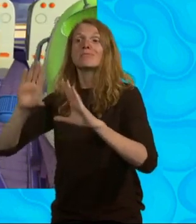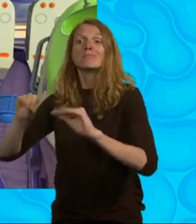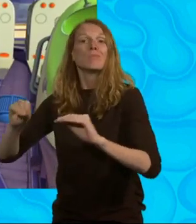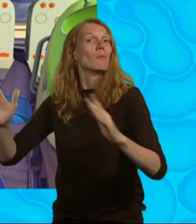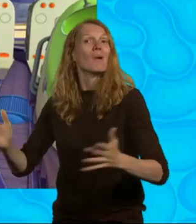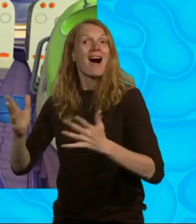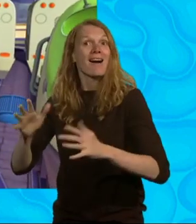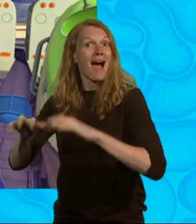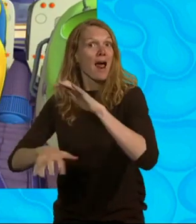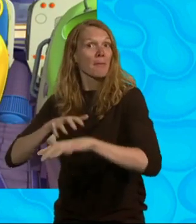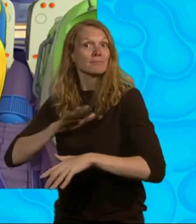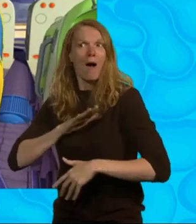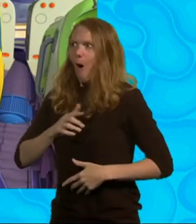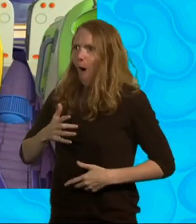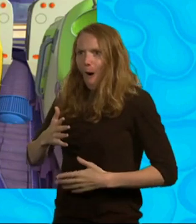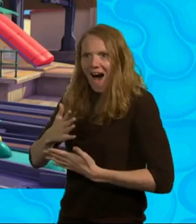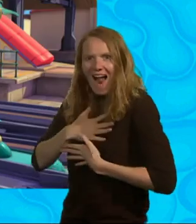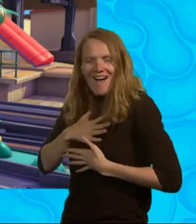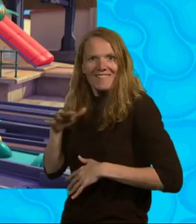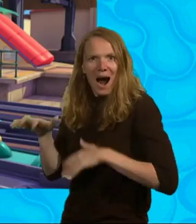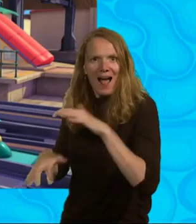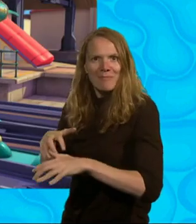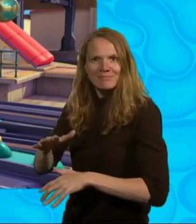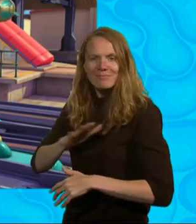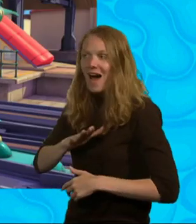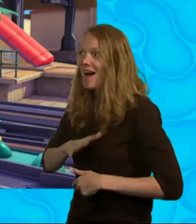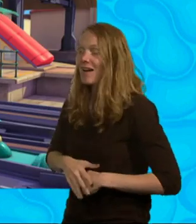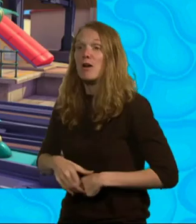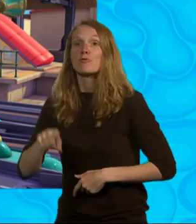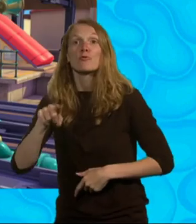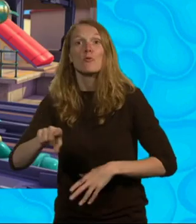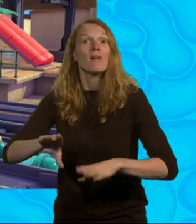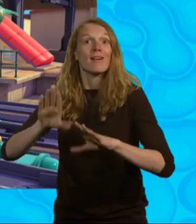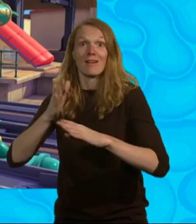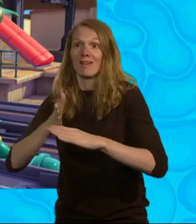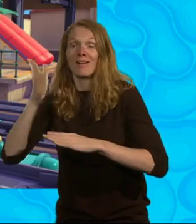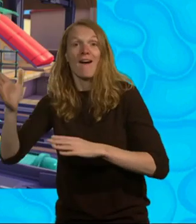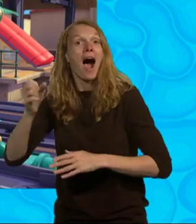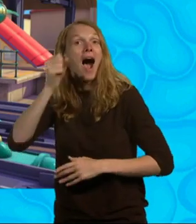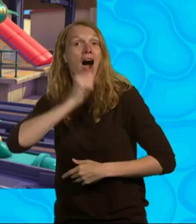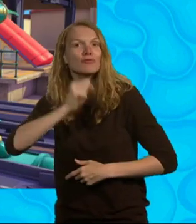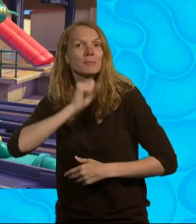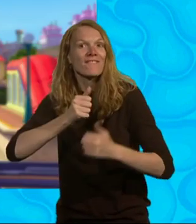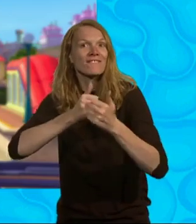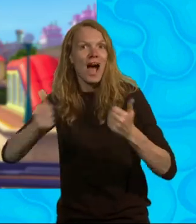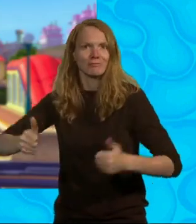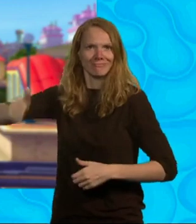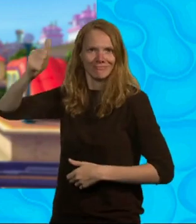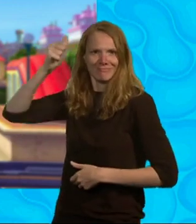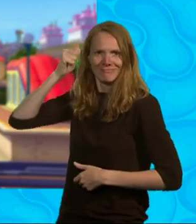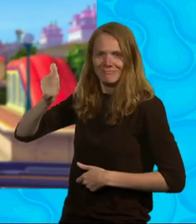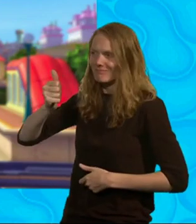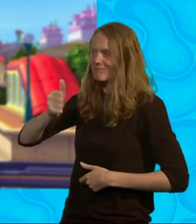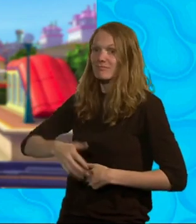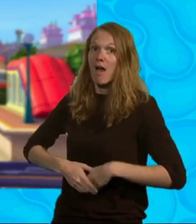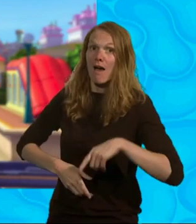Alright! I love the animals there. And, Coco, you're heading for the ice cream factory. Got it, V! Your first pick